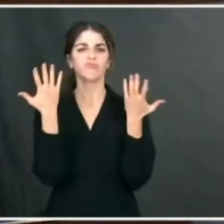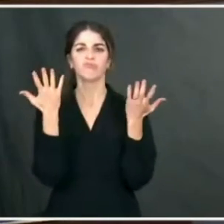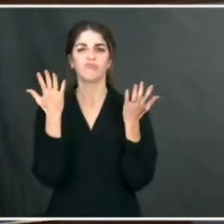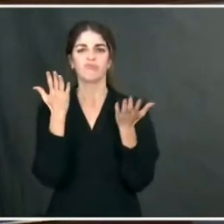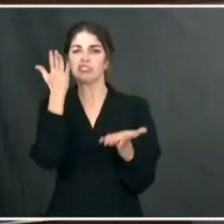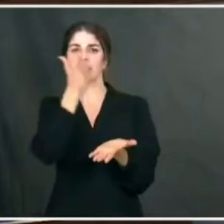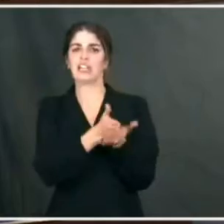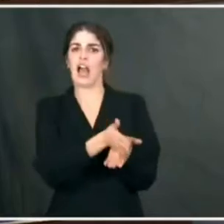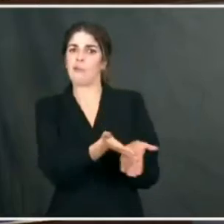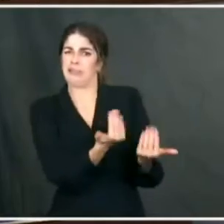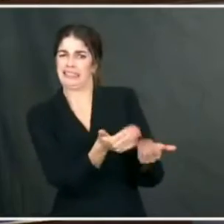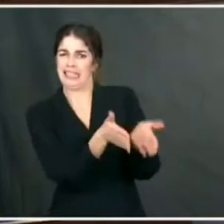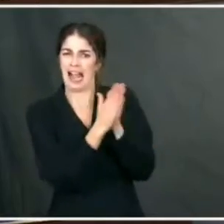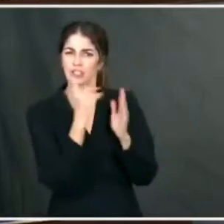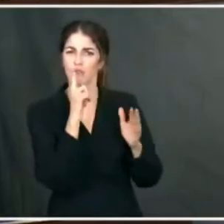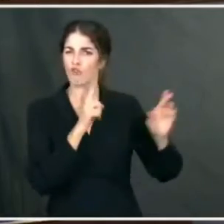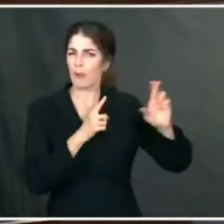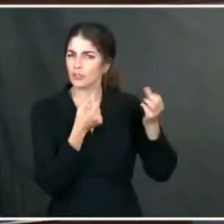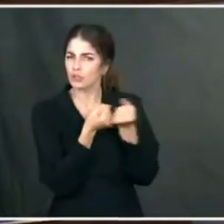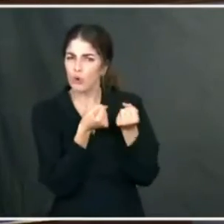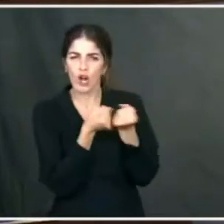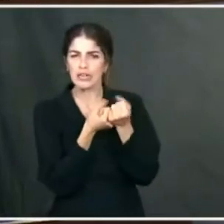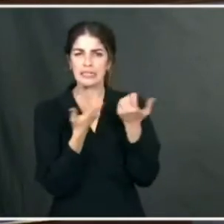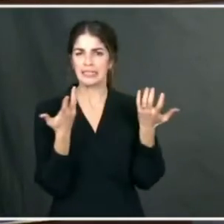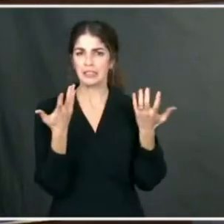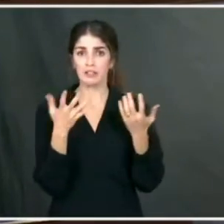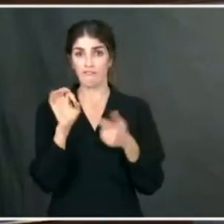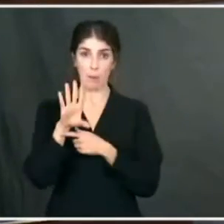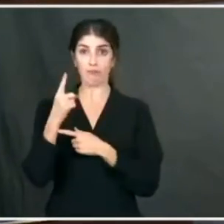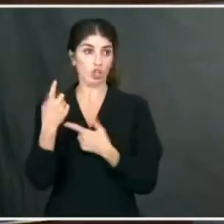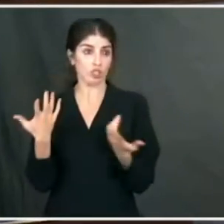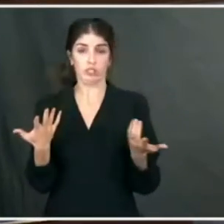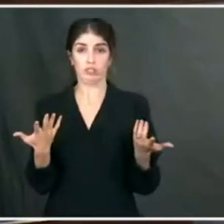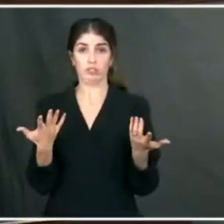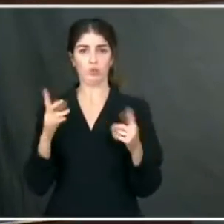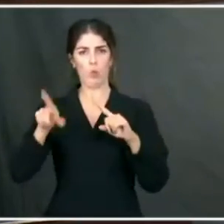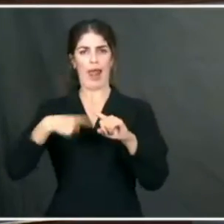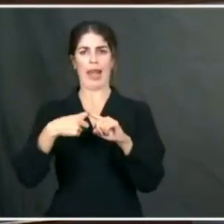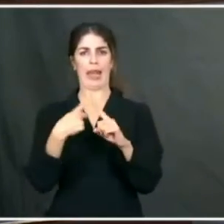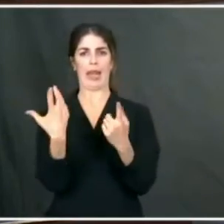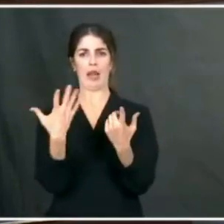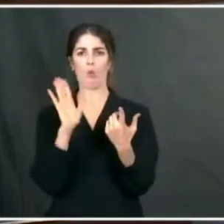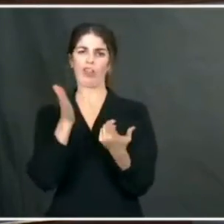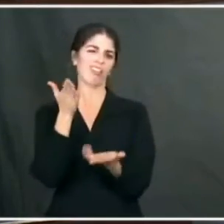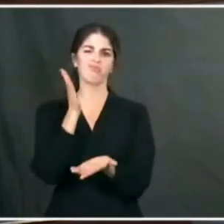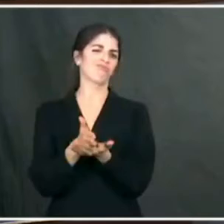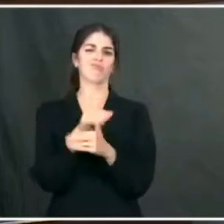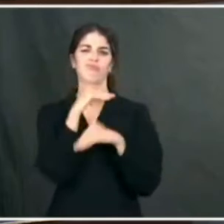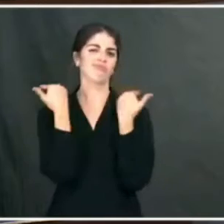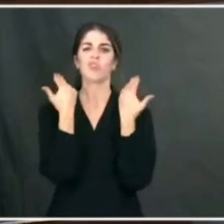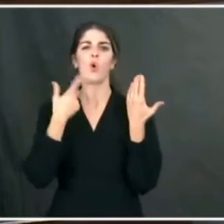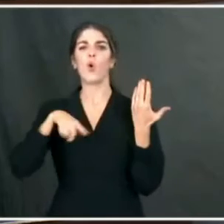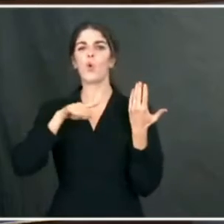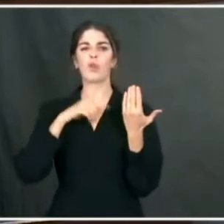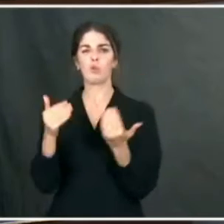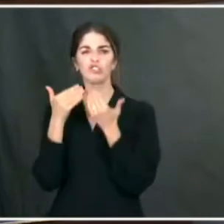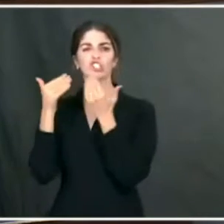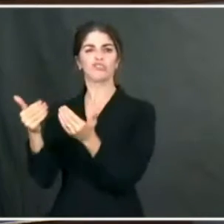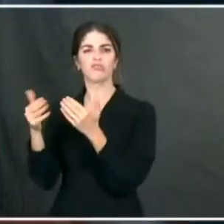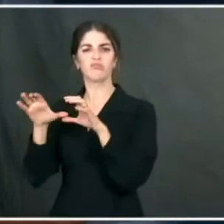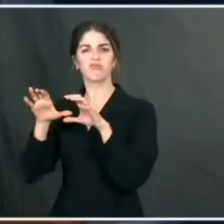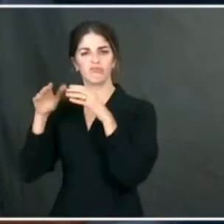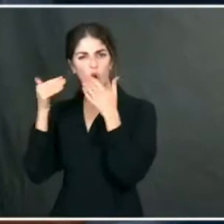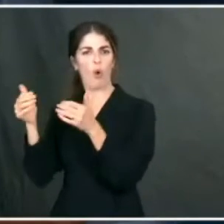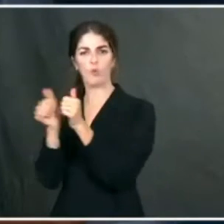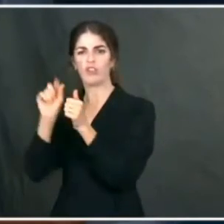giving Republicans, you know, by — you know, is it — is it February 1st? Is it Presidents' weekend? By which he'll say, no, we're going to do this by reconciliation instead.